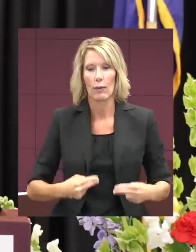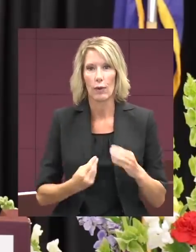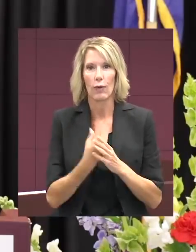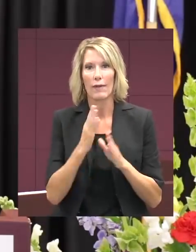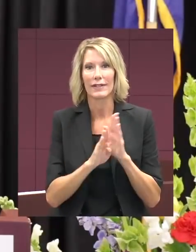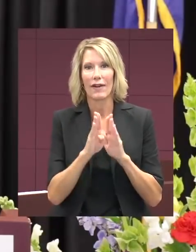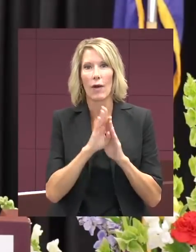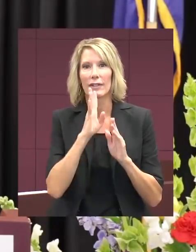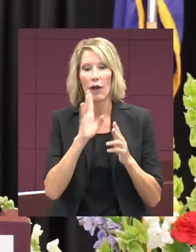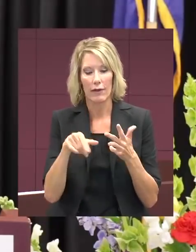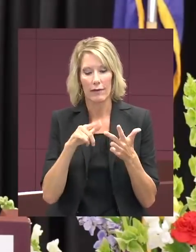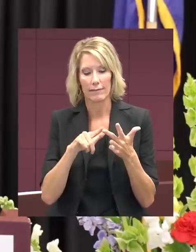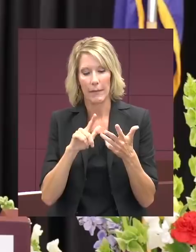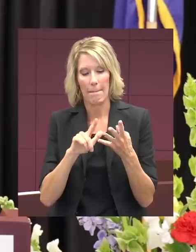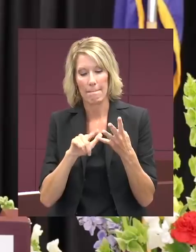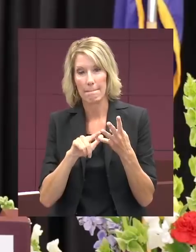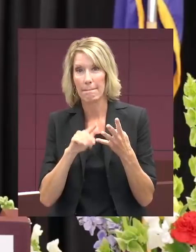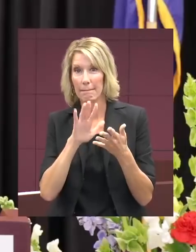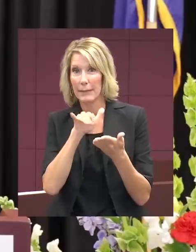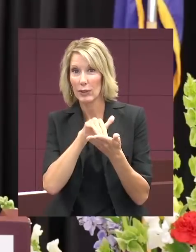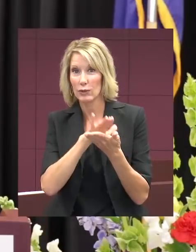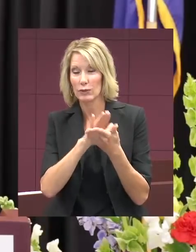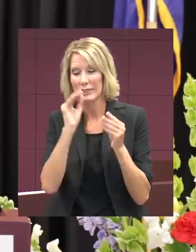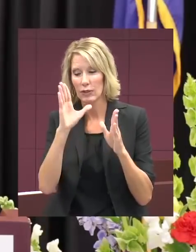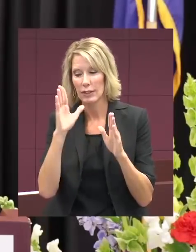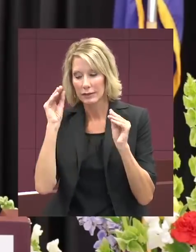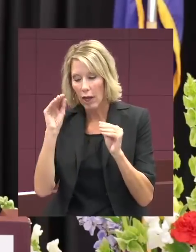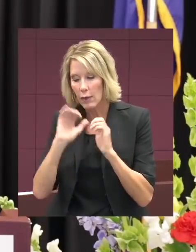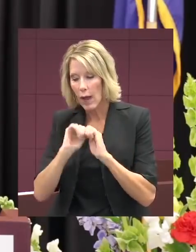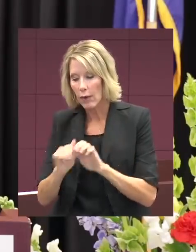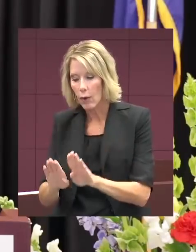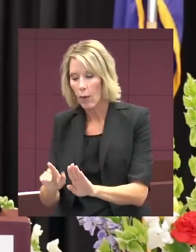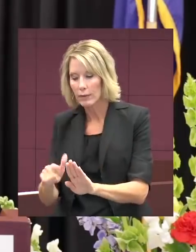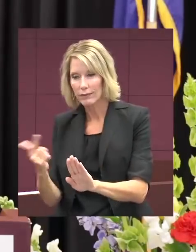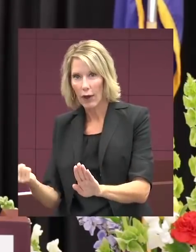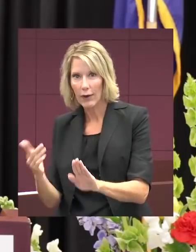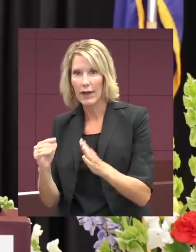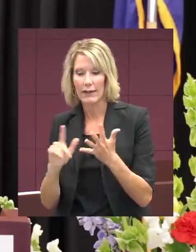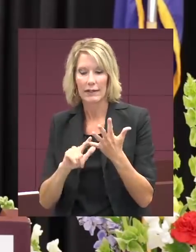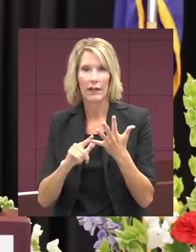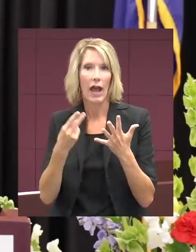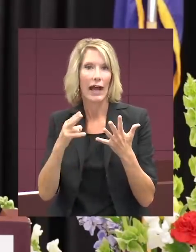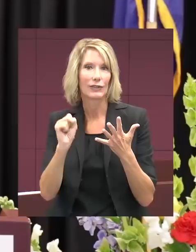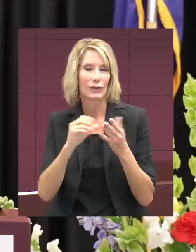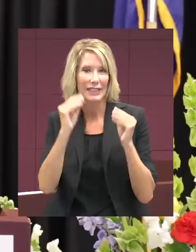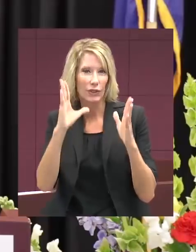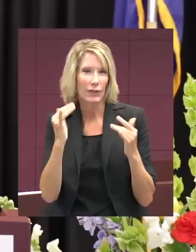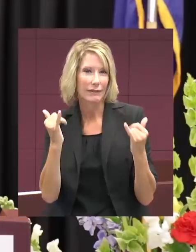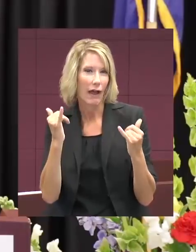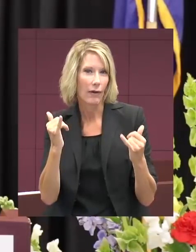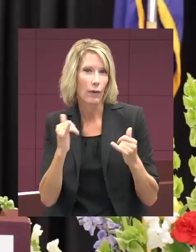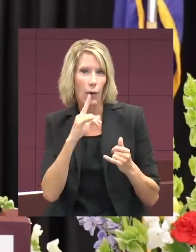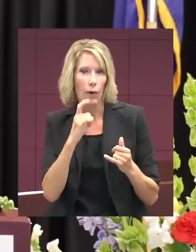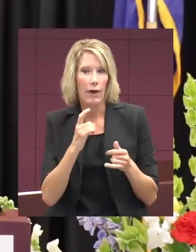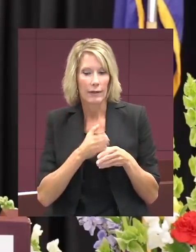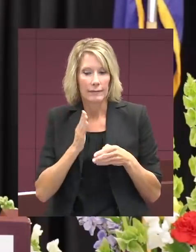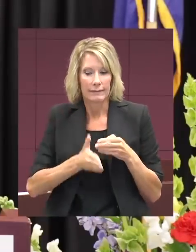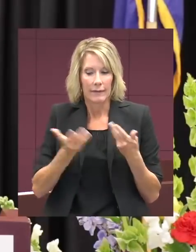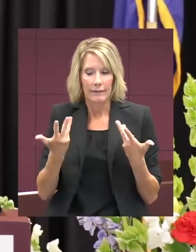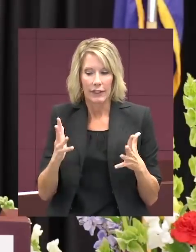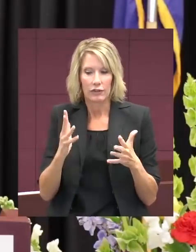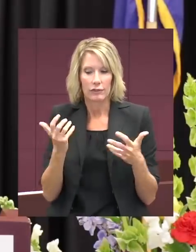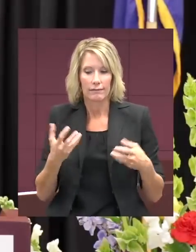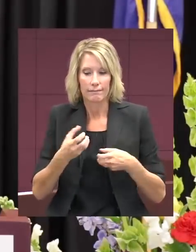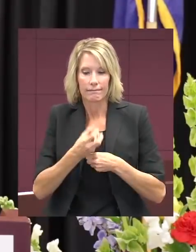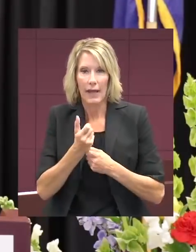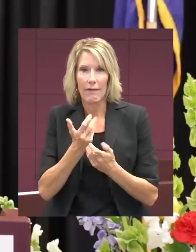to your middle school teachers who likely taught you how to open a locker and finally your high school teachers who put the finishing touches on what